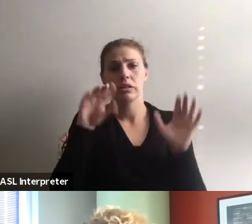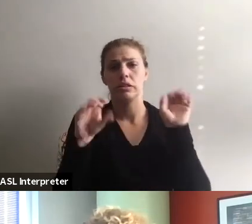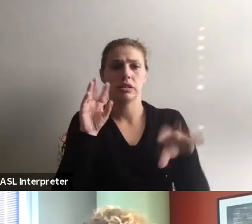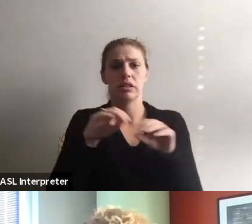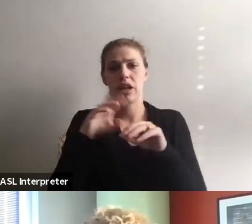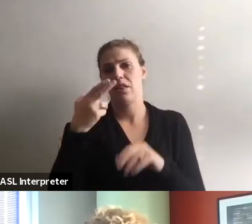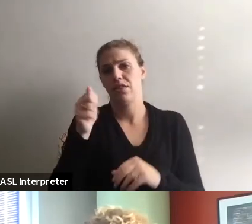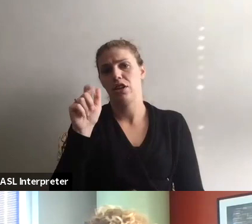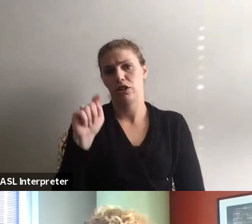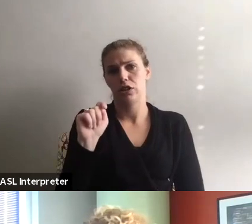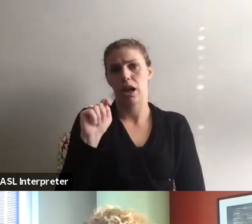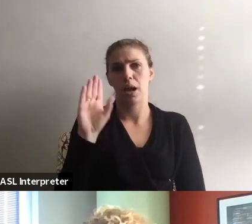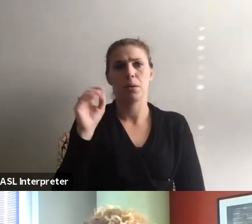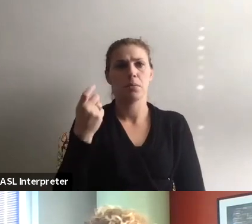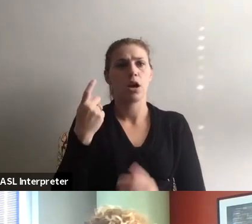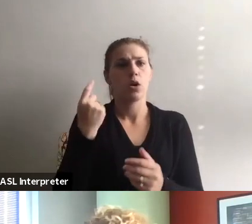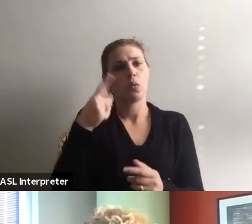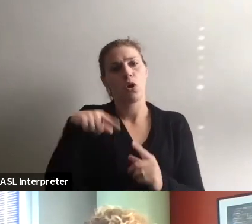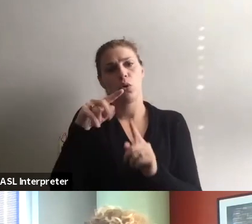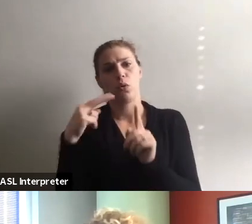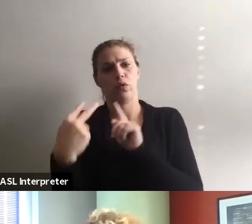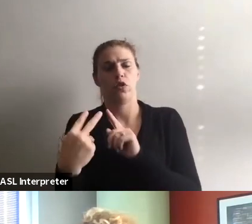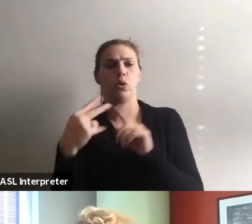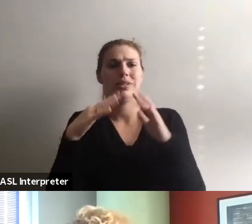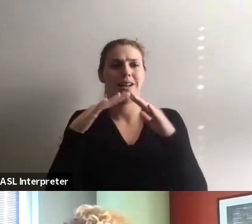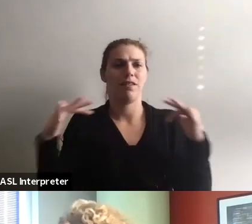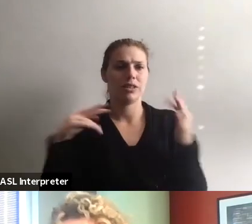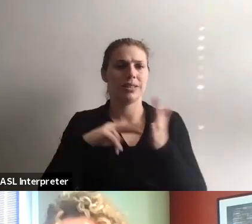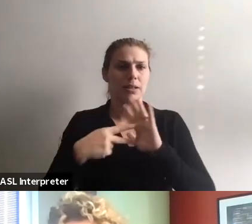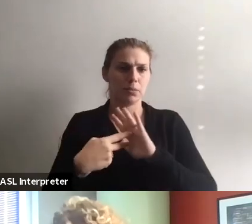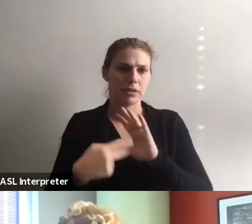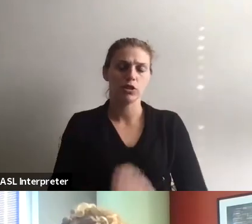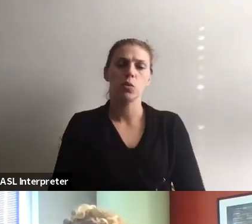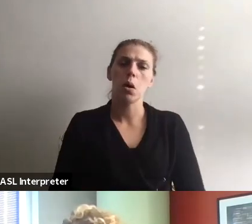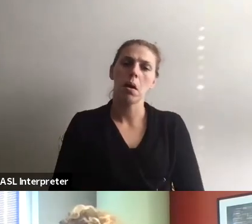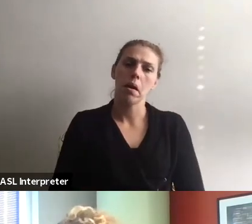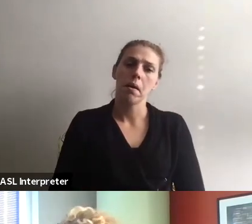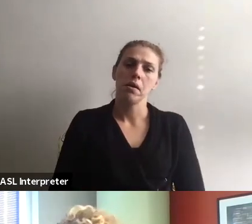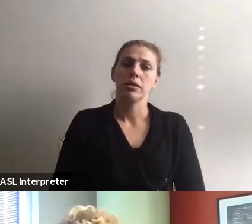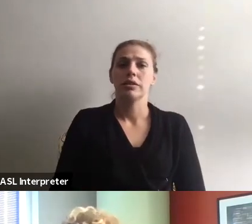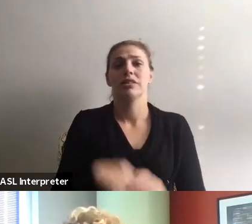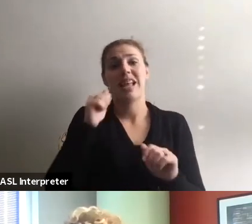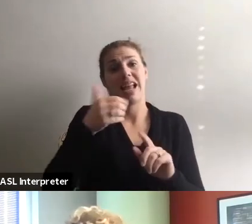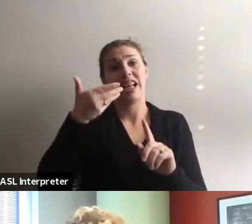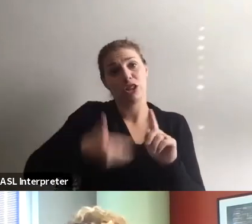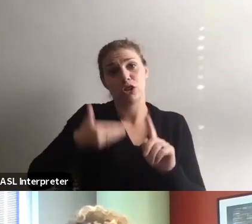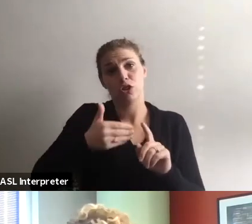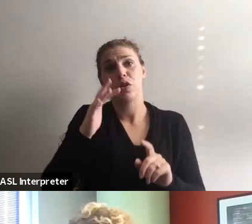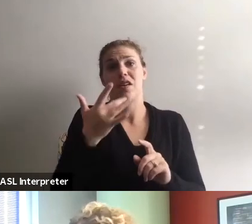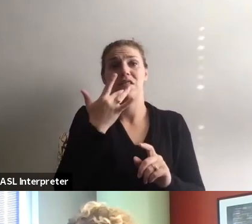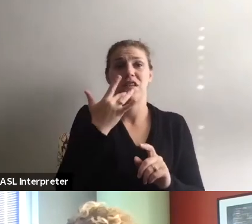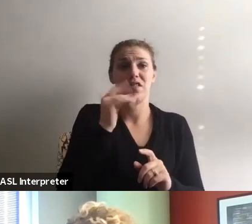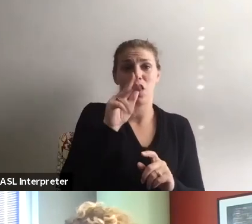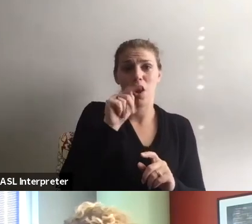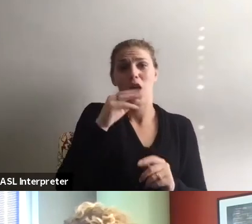chat box what you view as diversity. So maybe you can introduce yourself, your favorite art form,